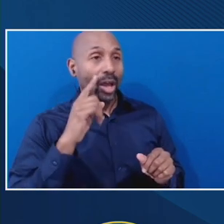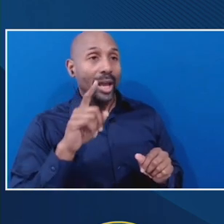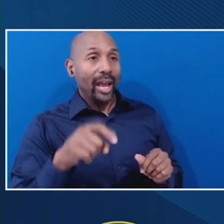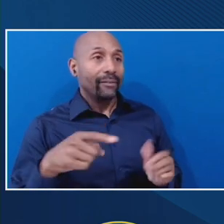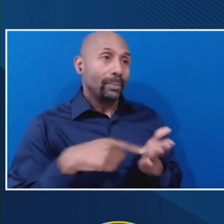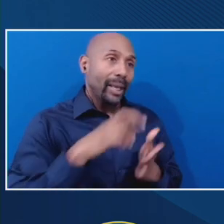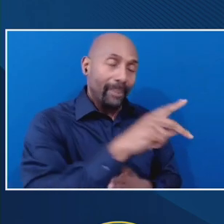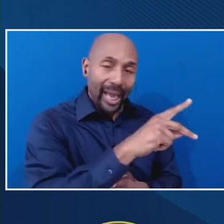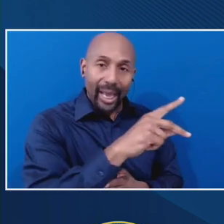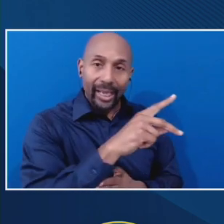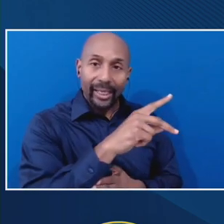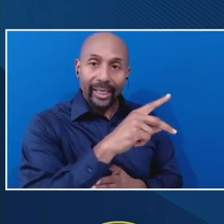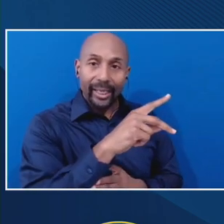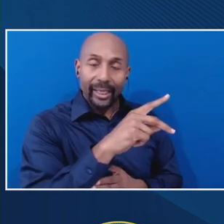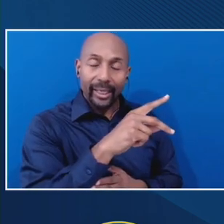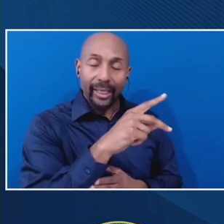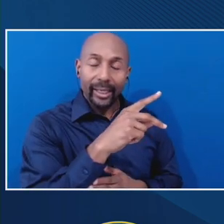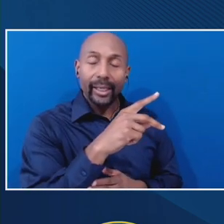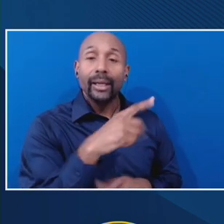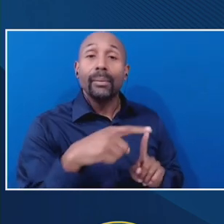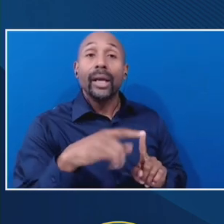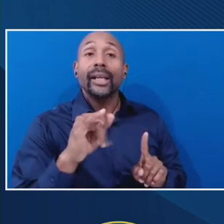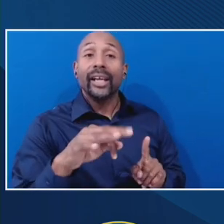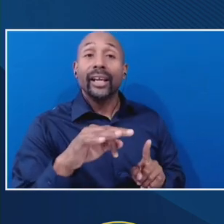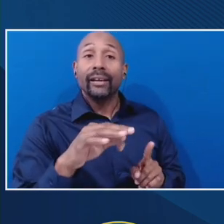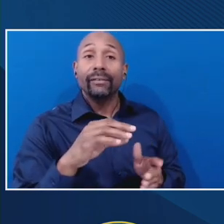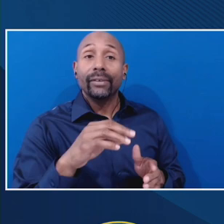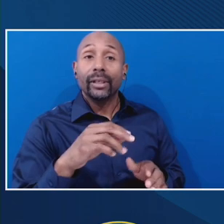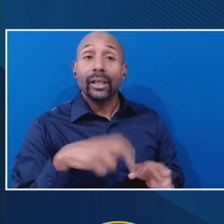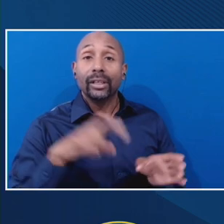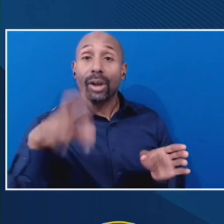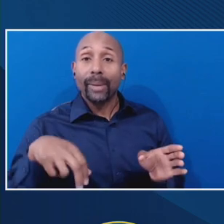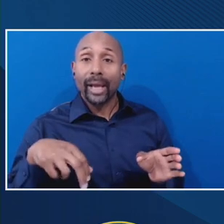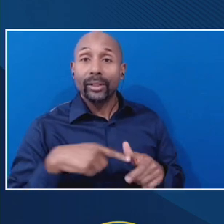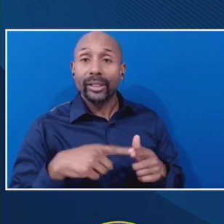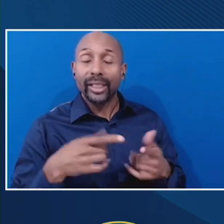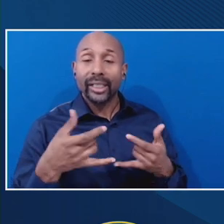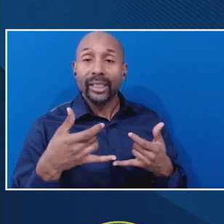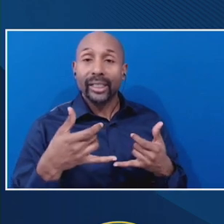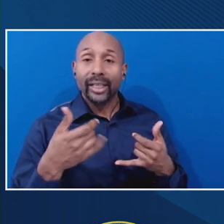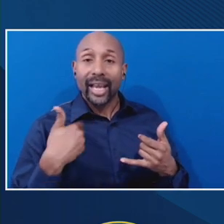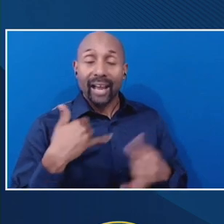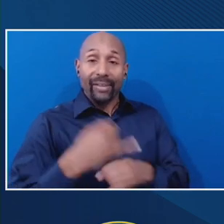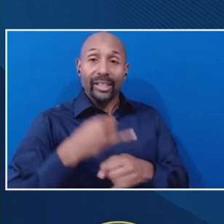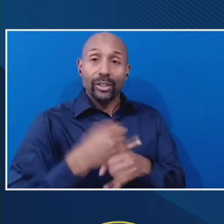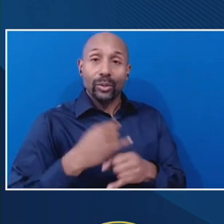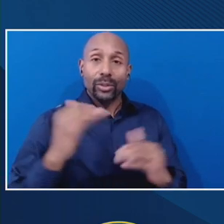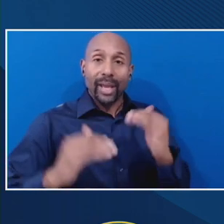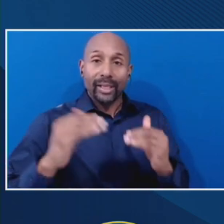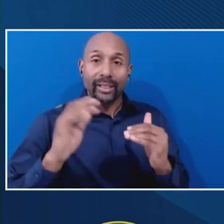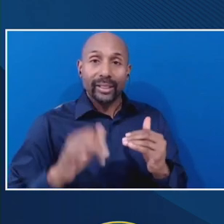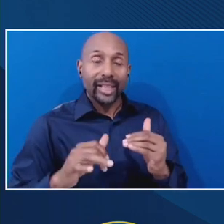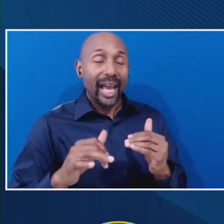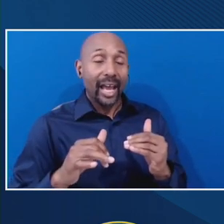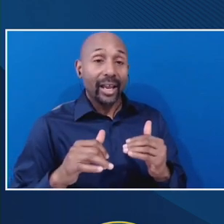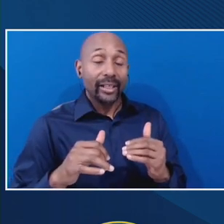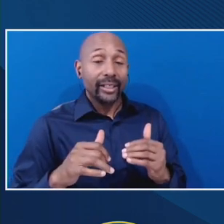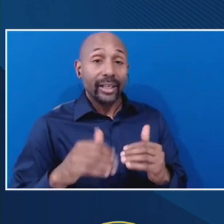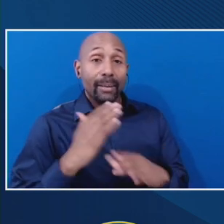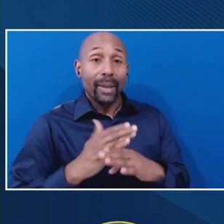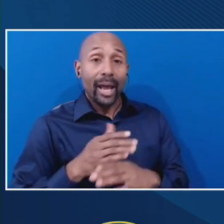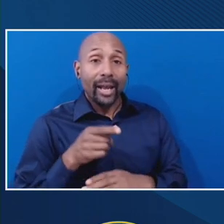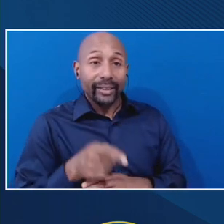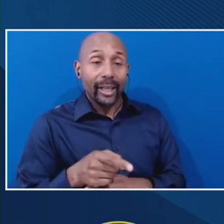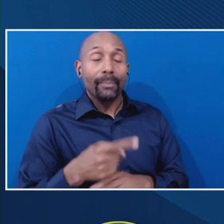up with balances against the institutional balances that prevent them from pursuing higher ed. I